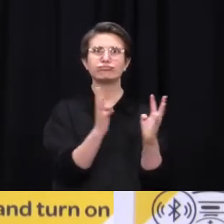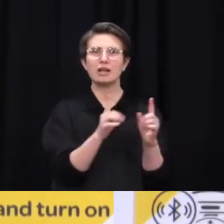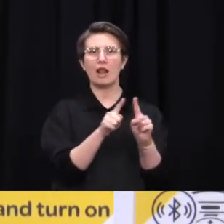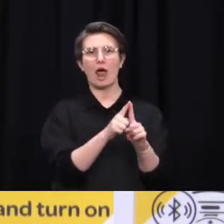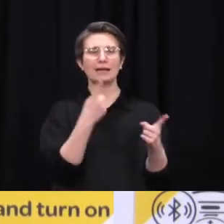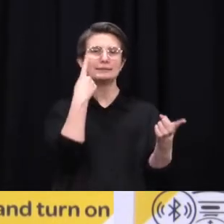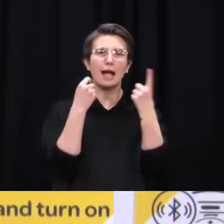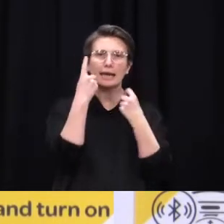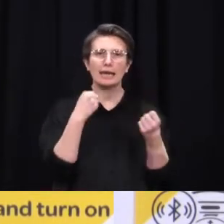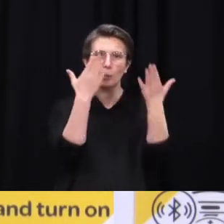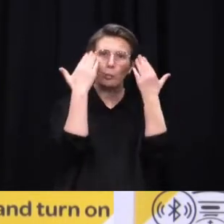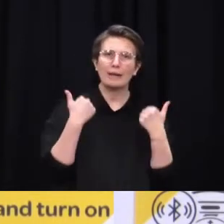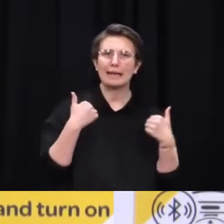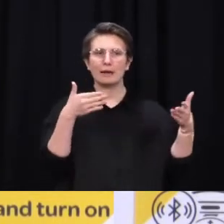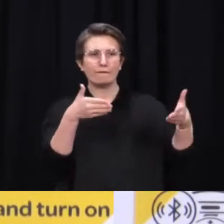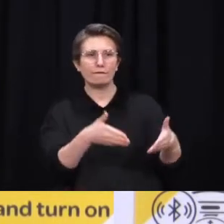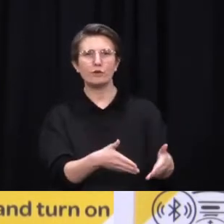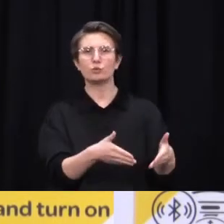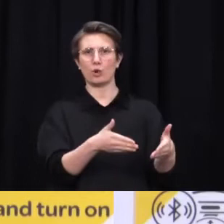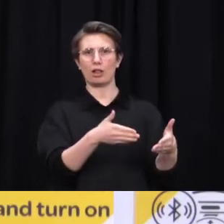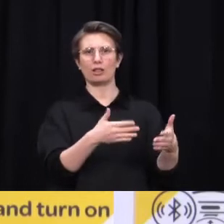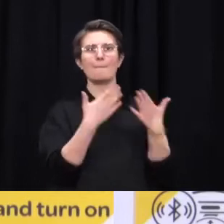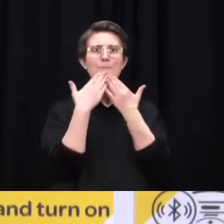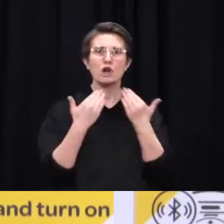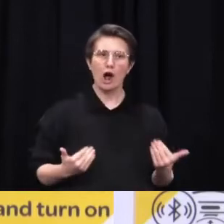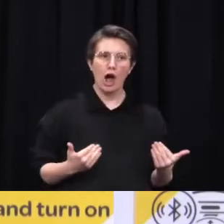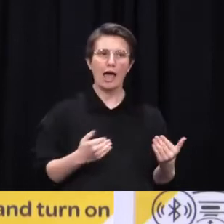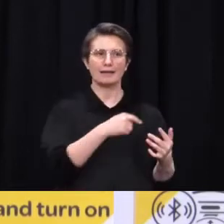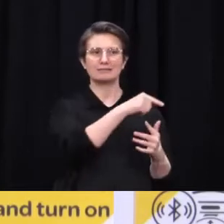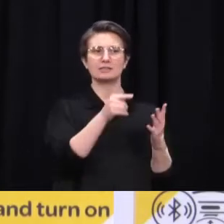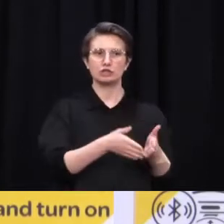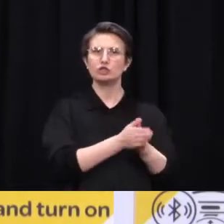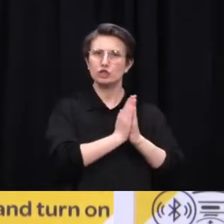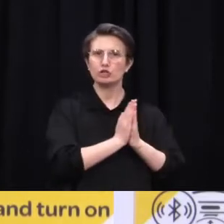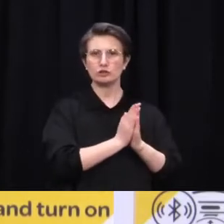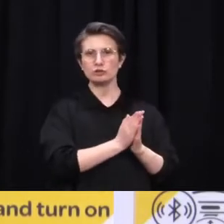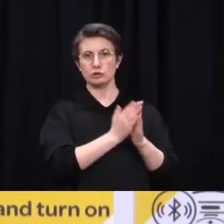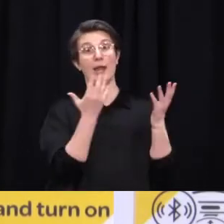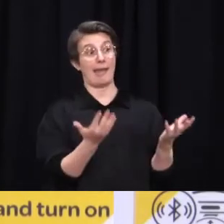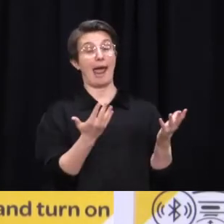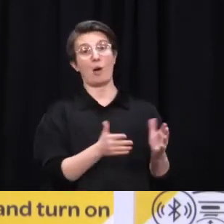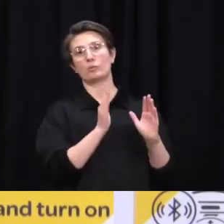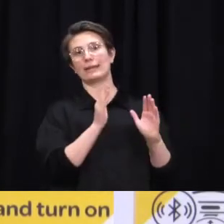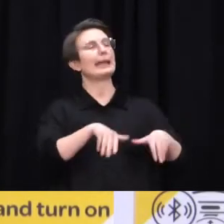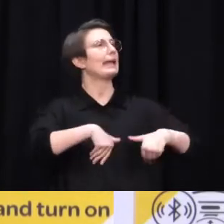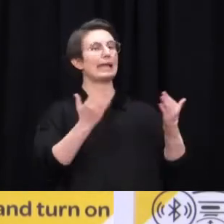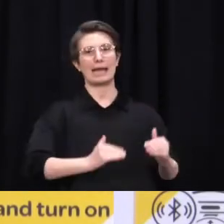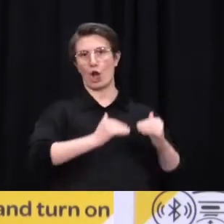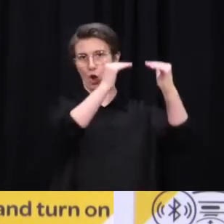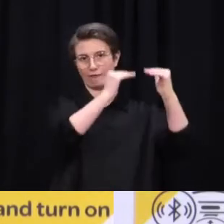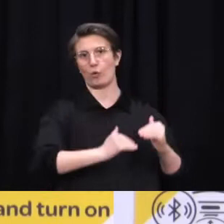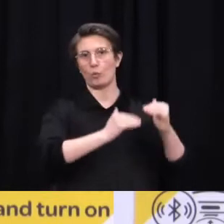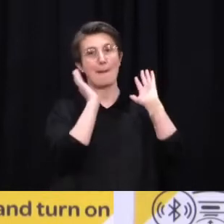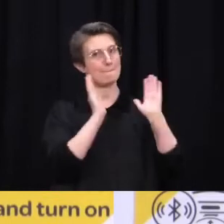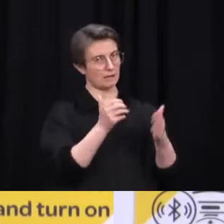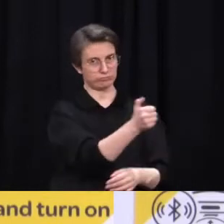faith-based service when we are at alert level 2. We're now making that a requirement at all alert levels. The obligation will